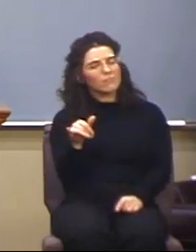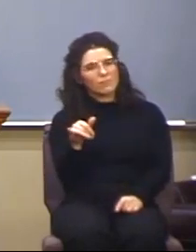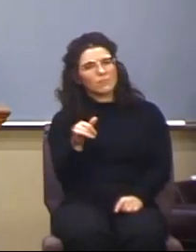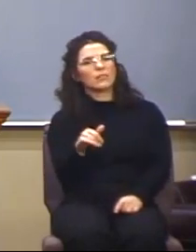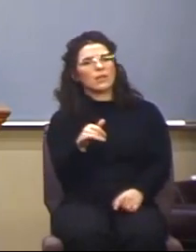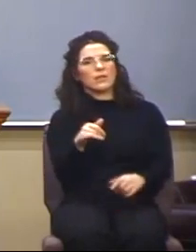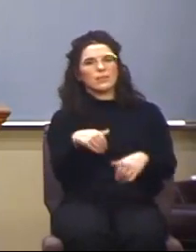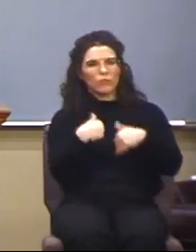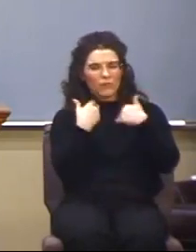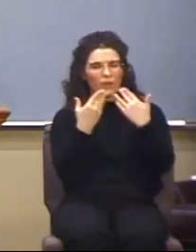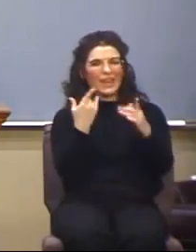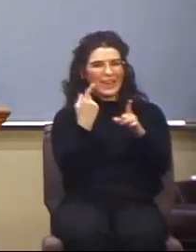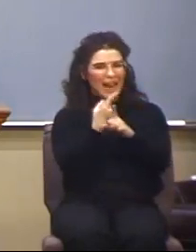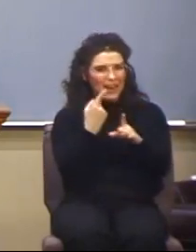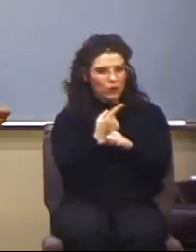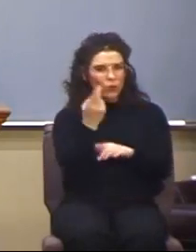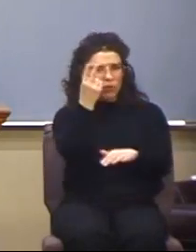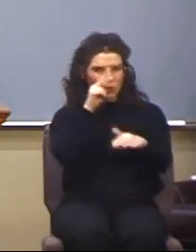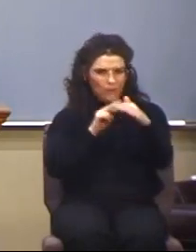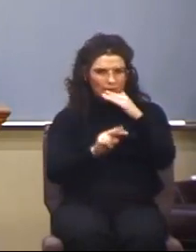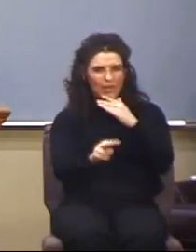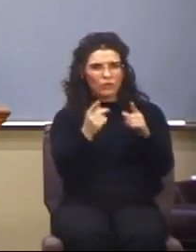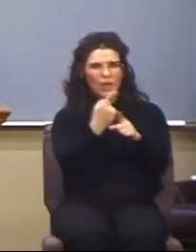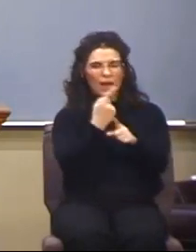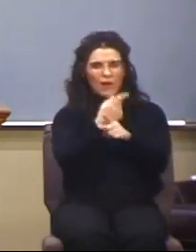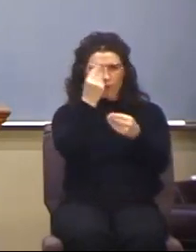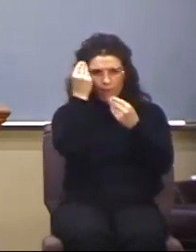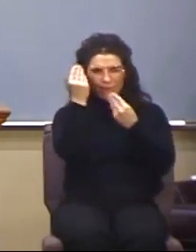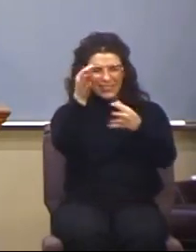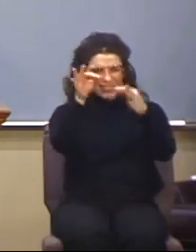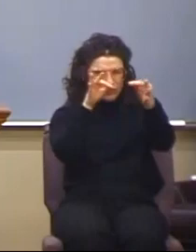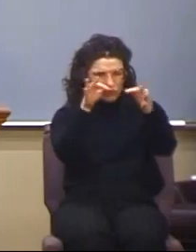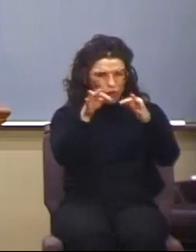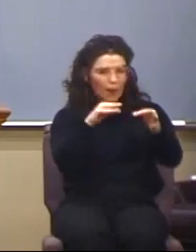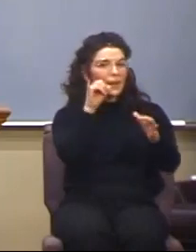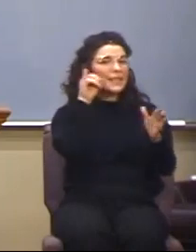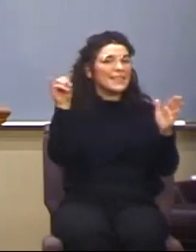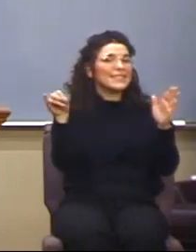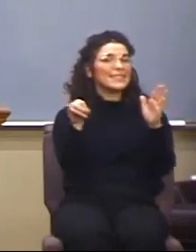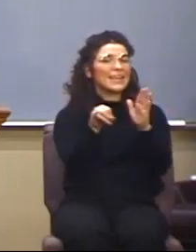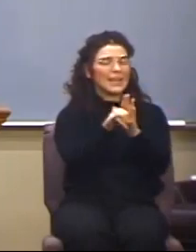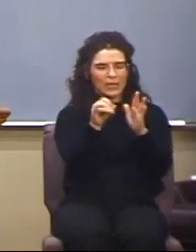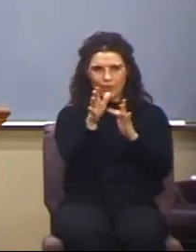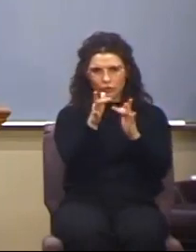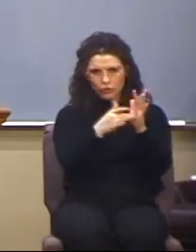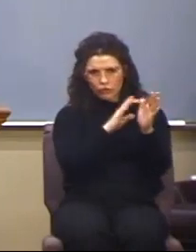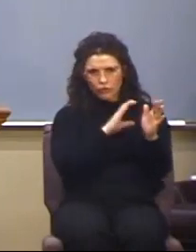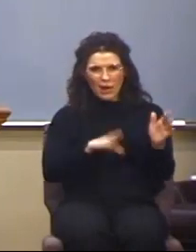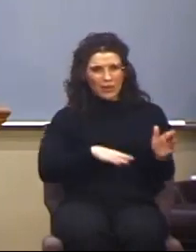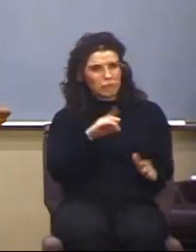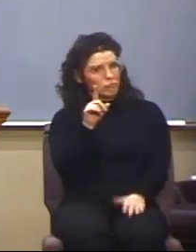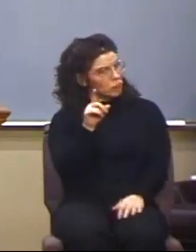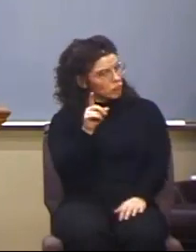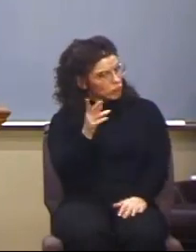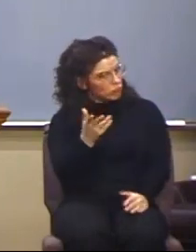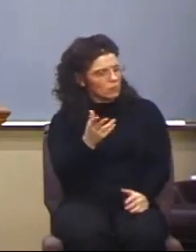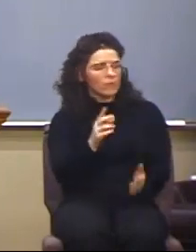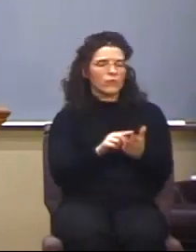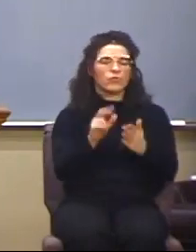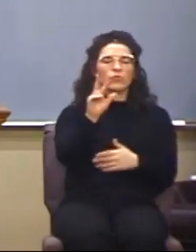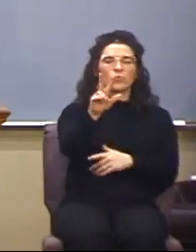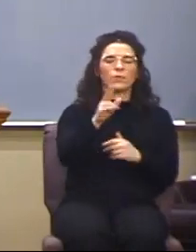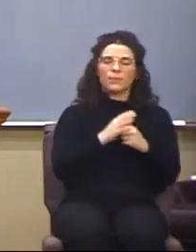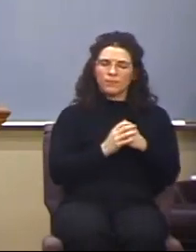and accurate information describing the identity of Jesus Christ. Now, look at verse 3. But every